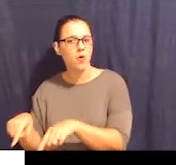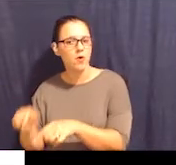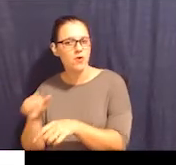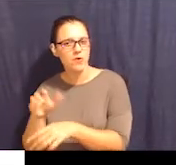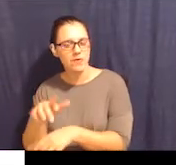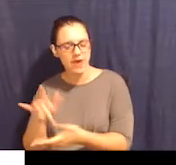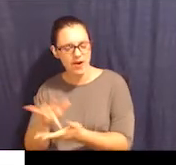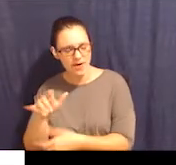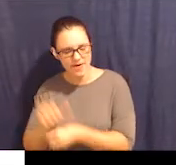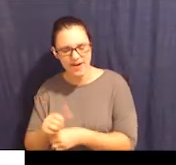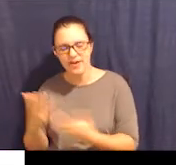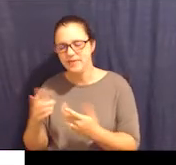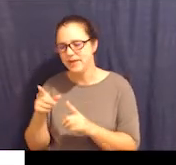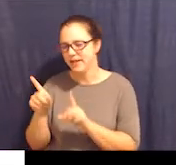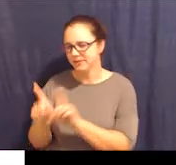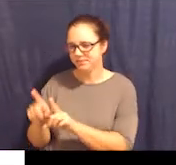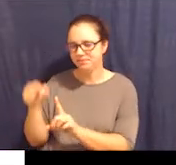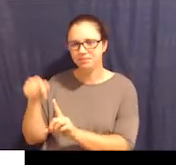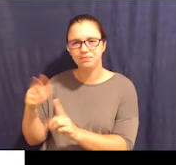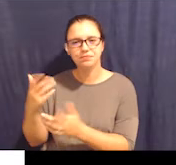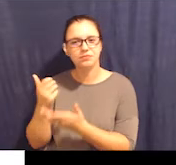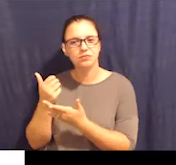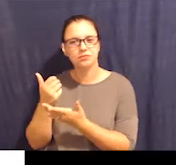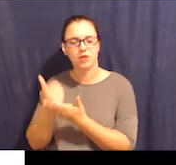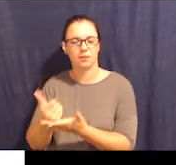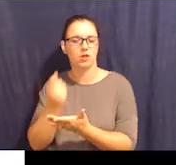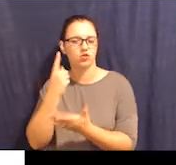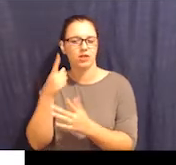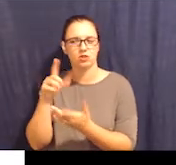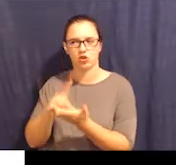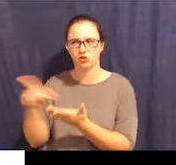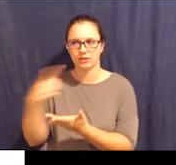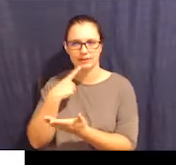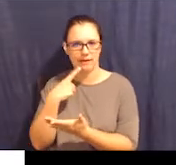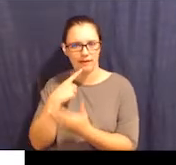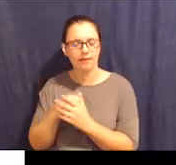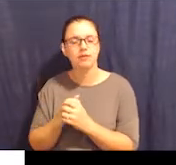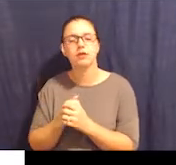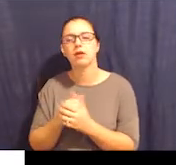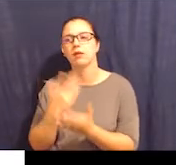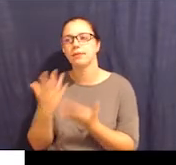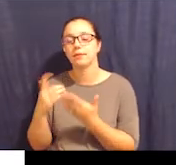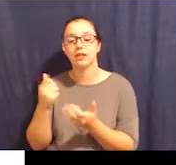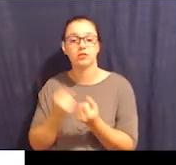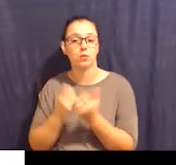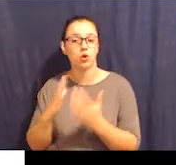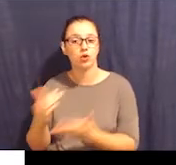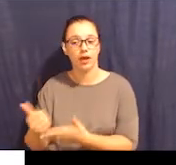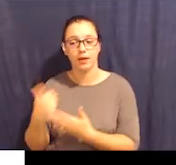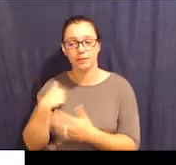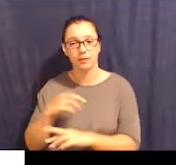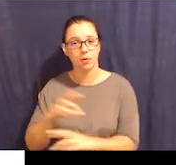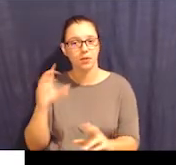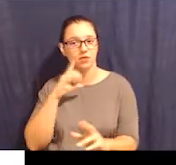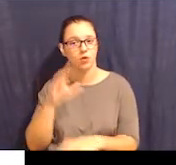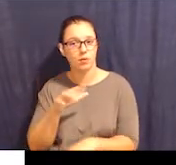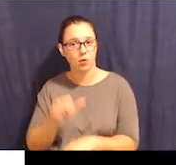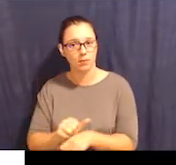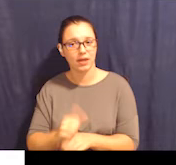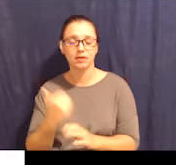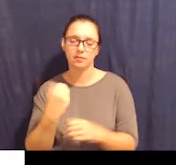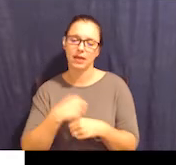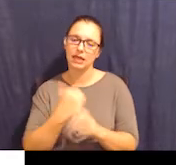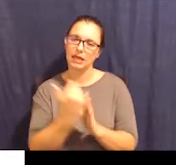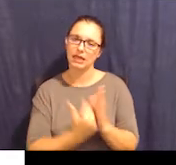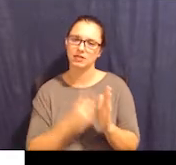medical appointments. Maybe I want my supporter to help me understand what the doctor says, or I want my supporter to help me prepare for appointments